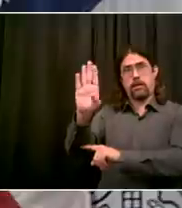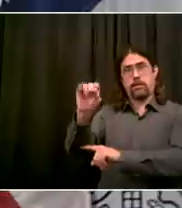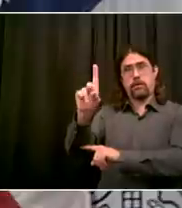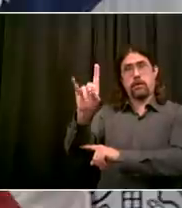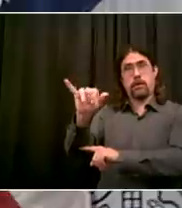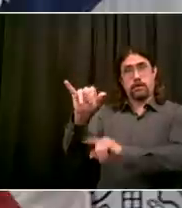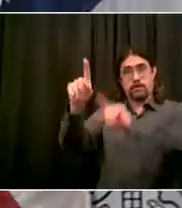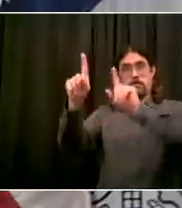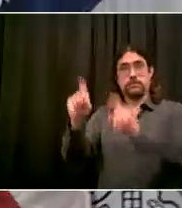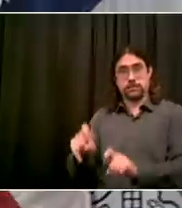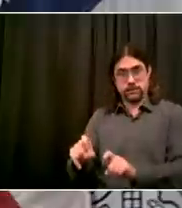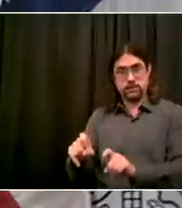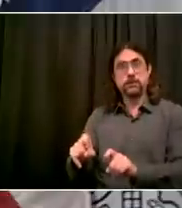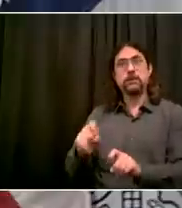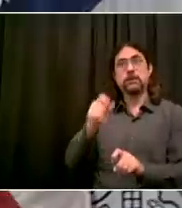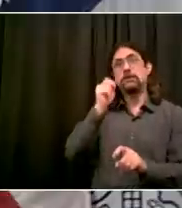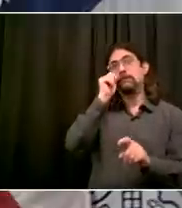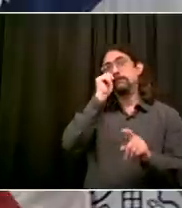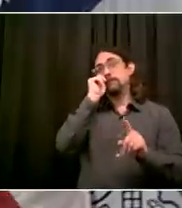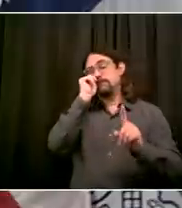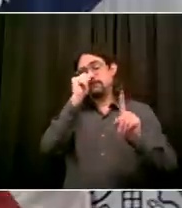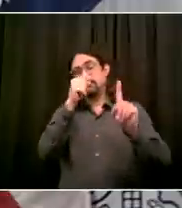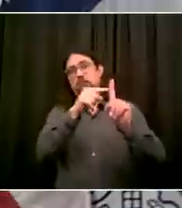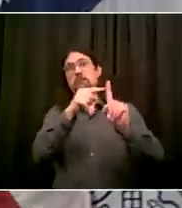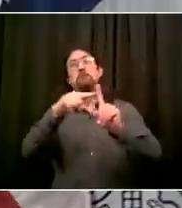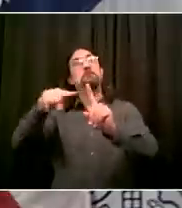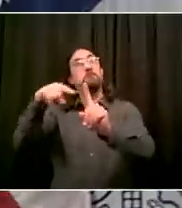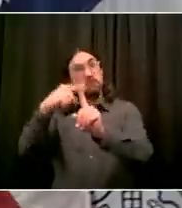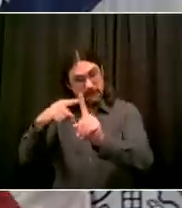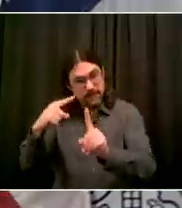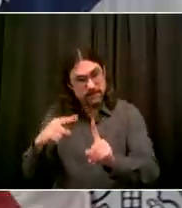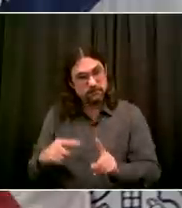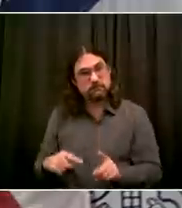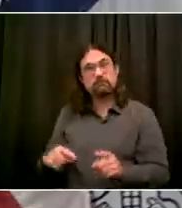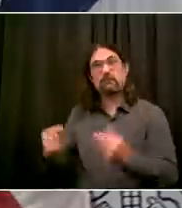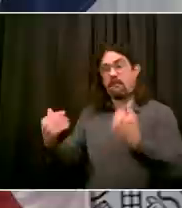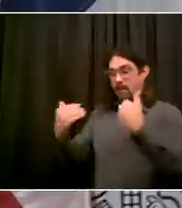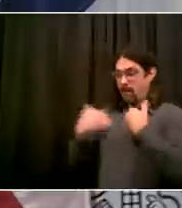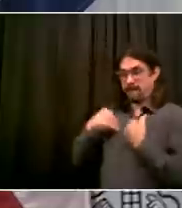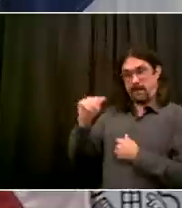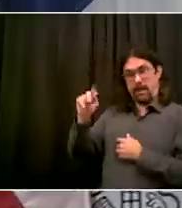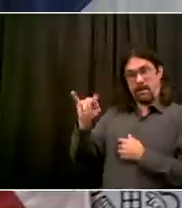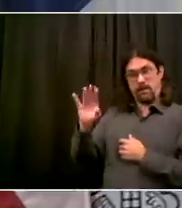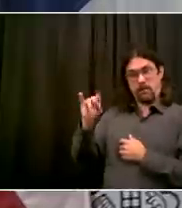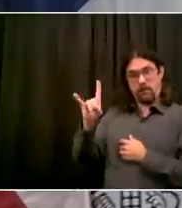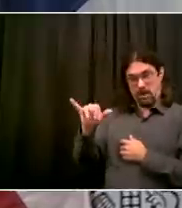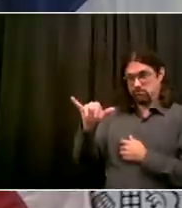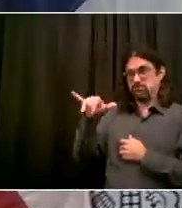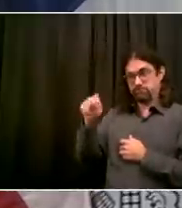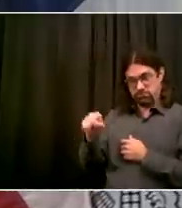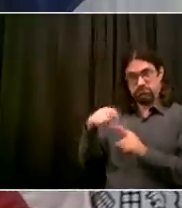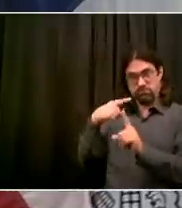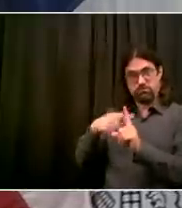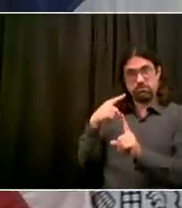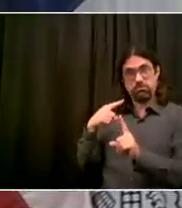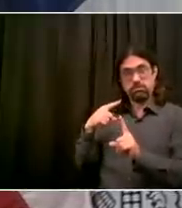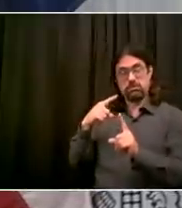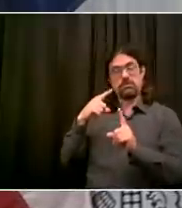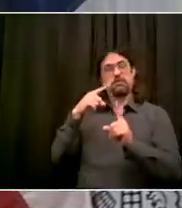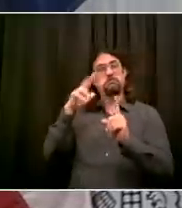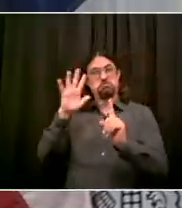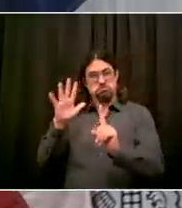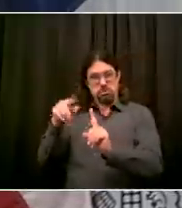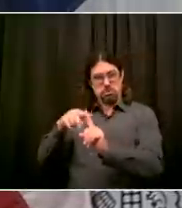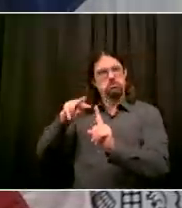huge percentage of New Yorkers in every neighborhood who have never been tested. And it is a very good question. I appreciate the